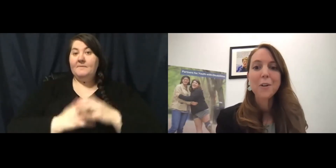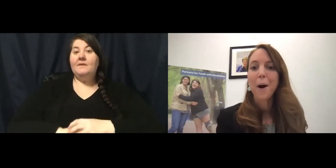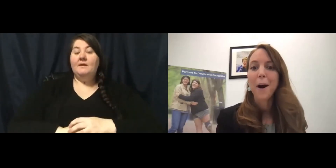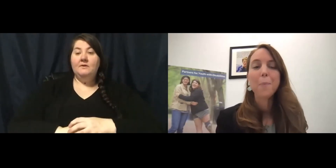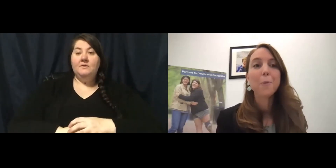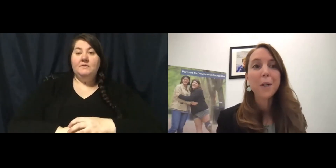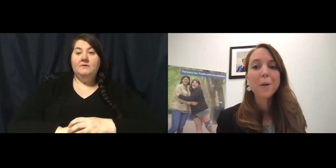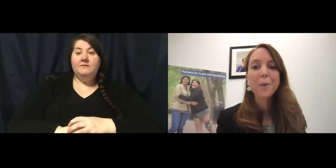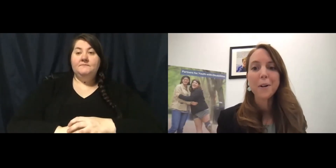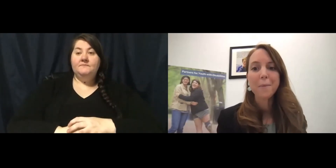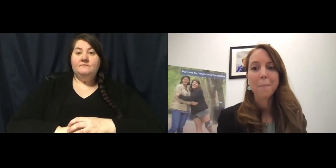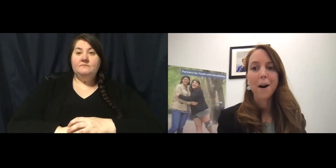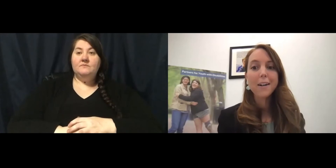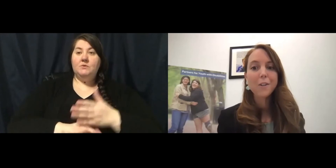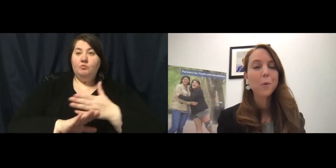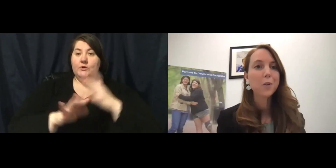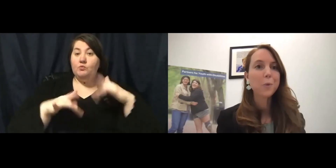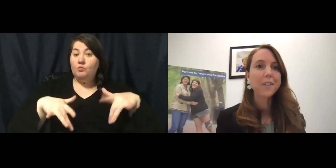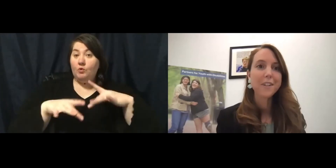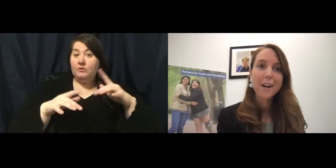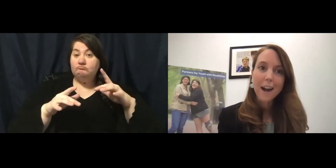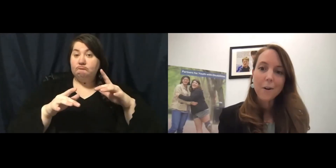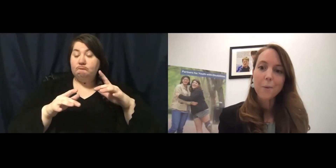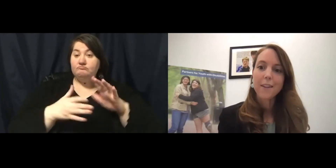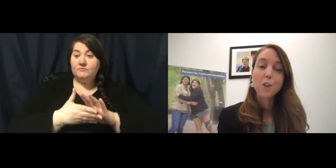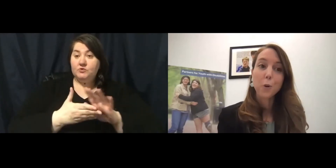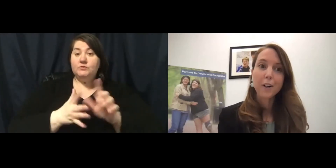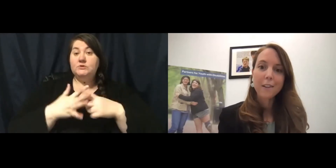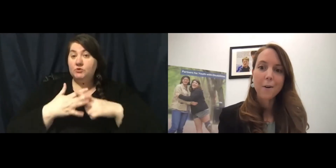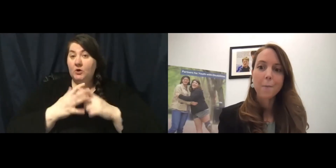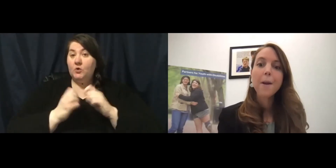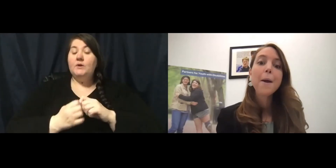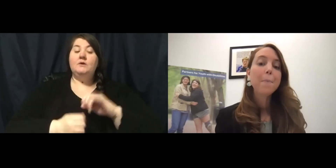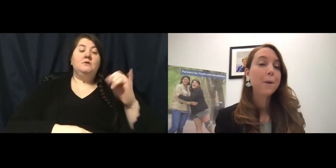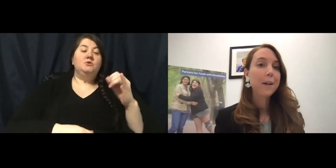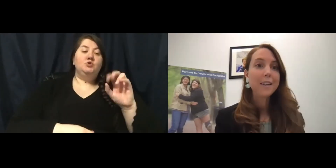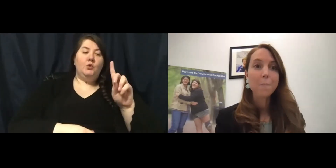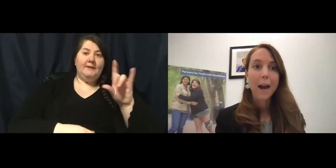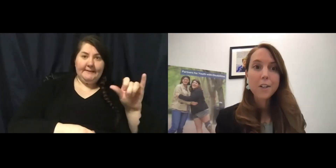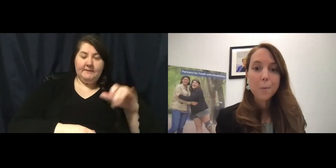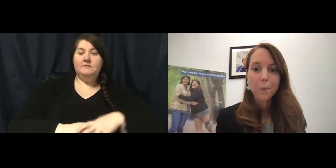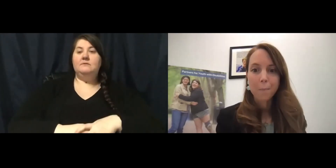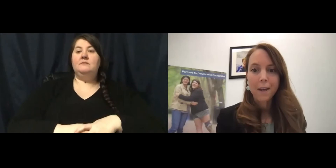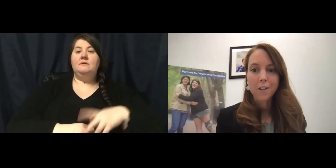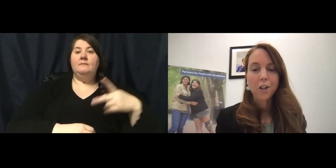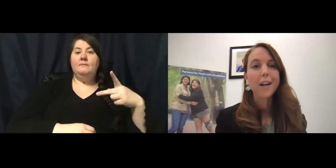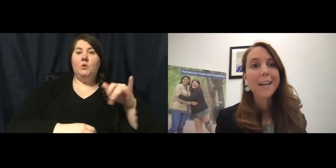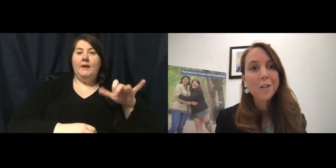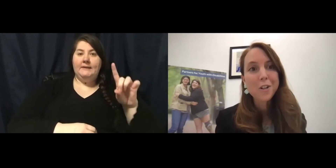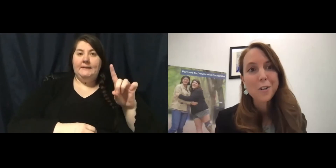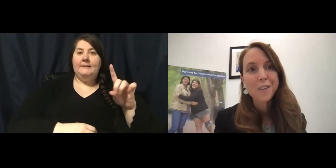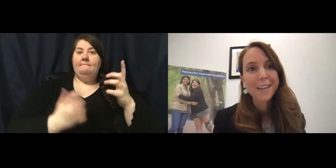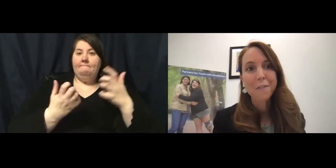to our pre-recorded remarks, which will start out with Jordy Lohm, PYD's match support manager,